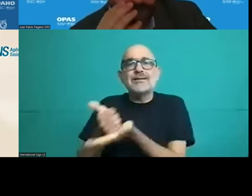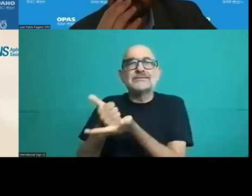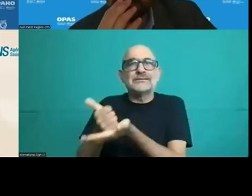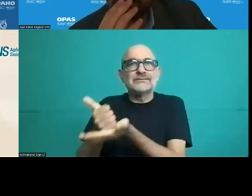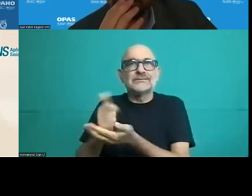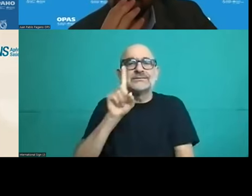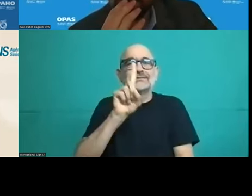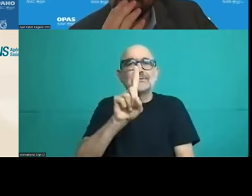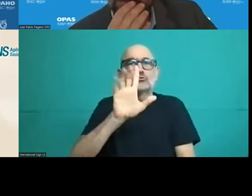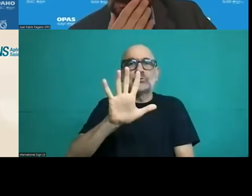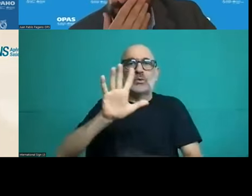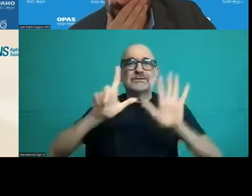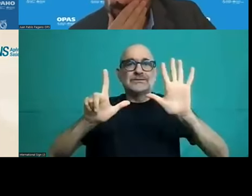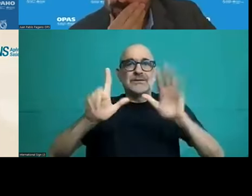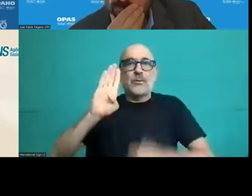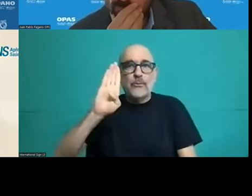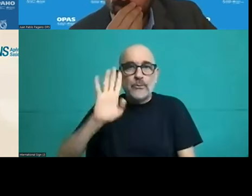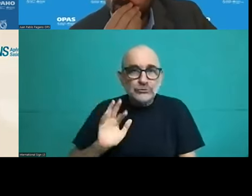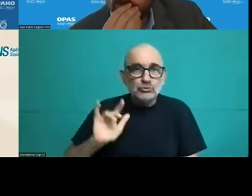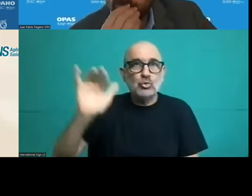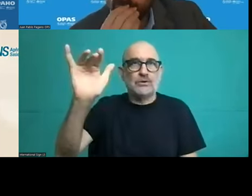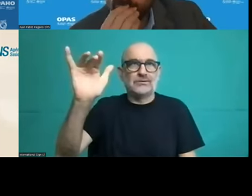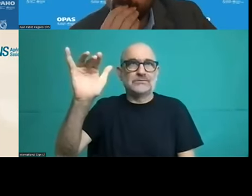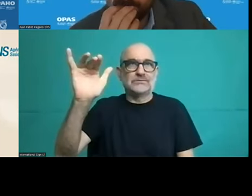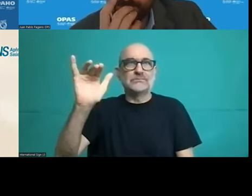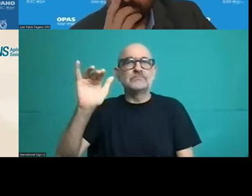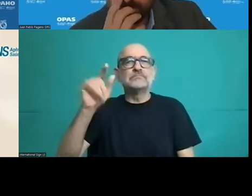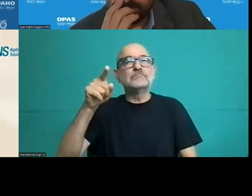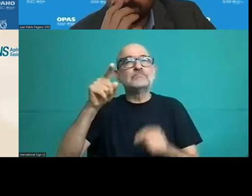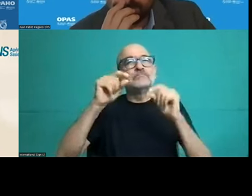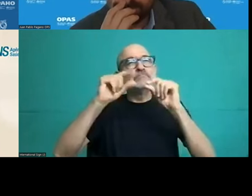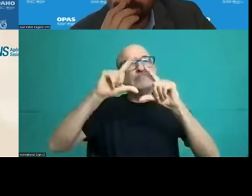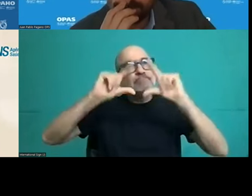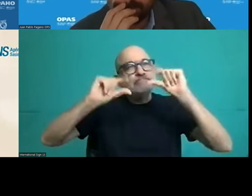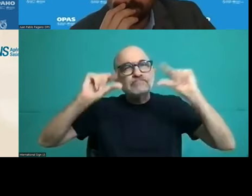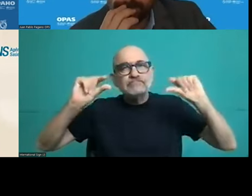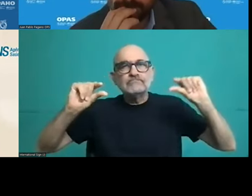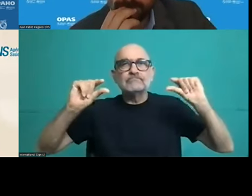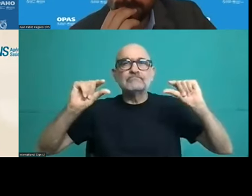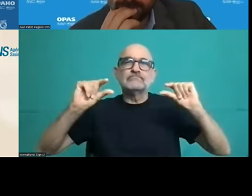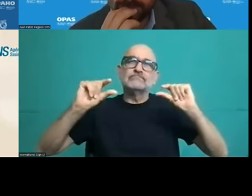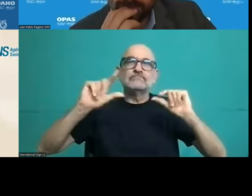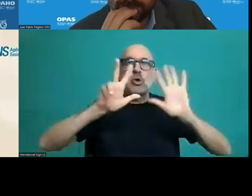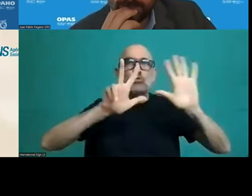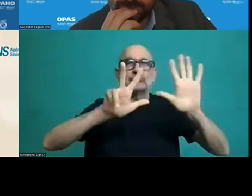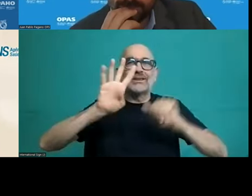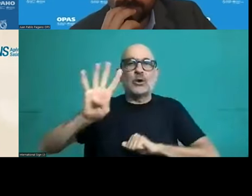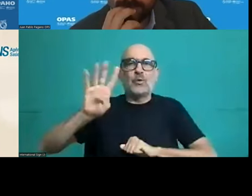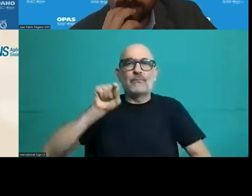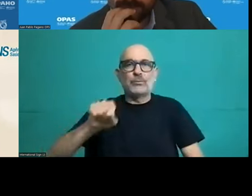they incurred which was 157 billion which means a rate of 89